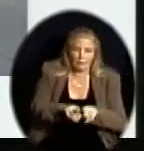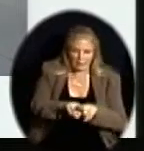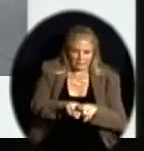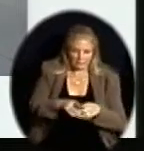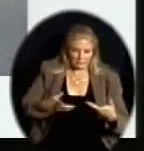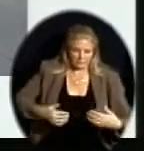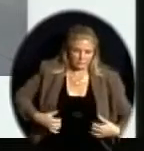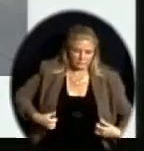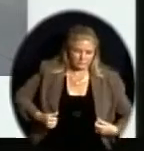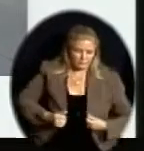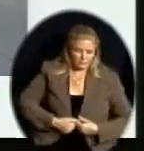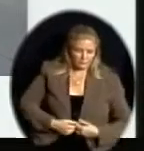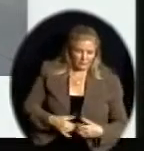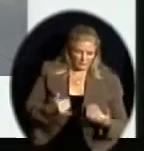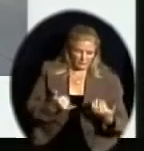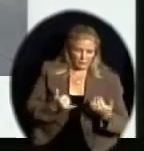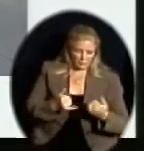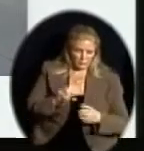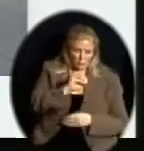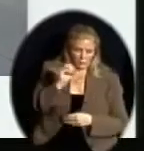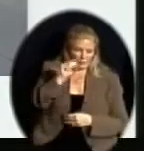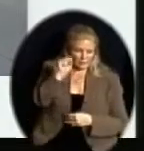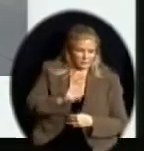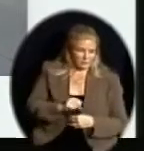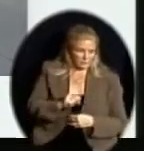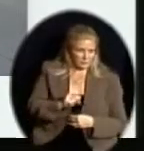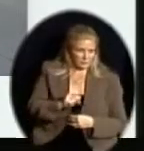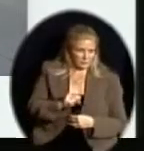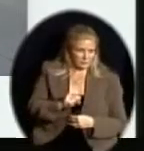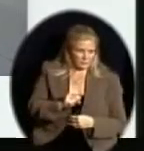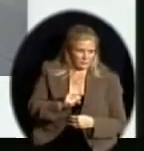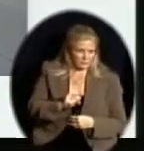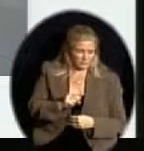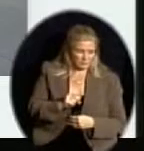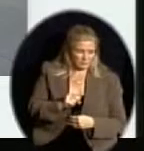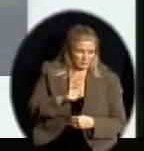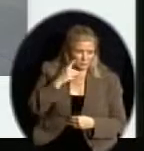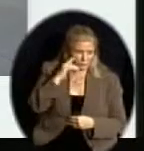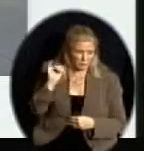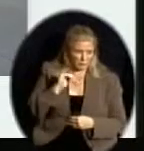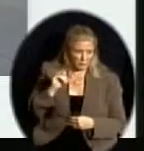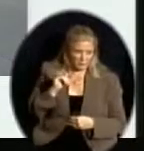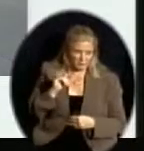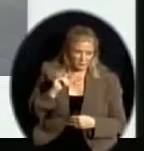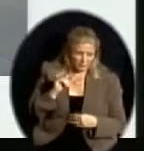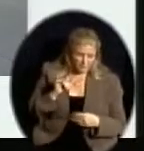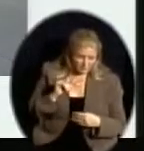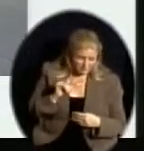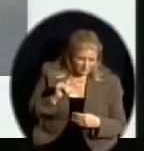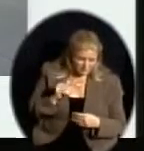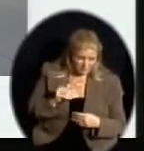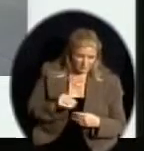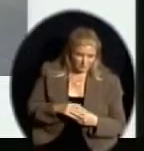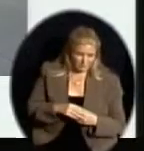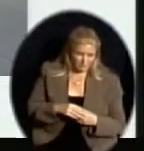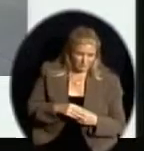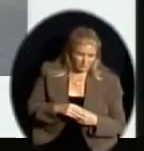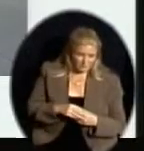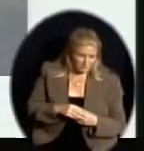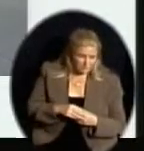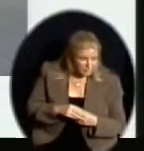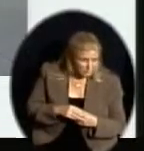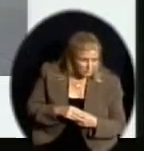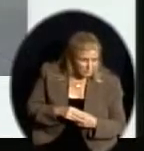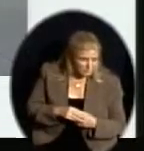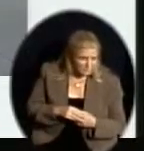we're real proud of this one. This was in Lathus South. If ever went by Lathus South, it looked like we owned most of the company with all the materials sitting out there. We took over the big